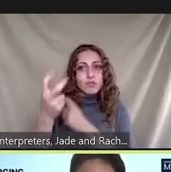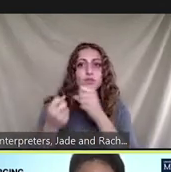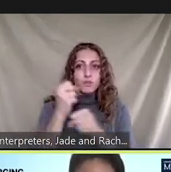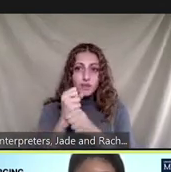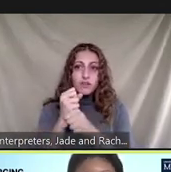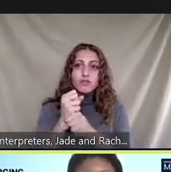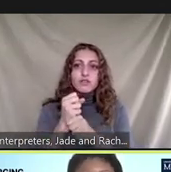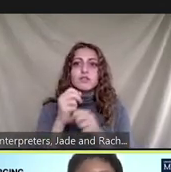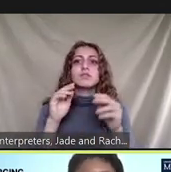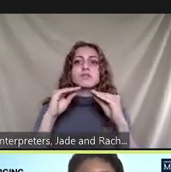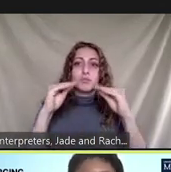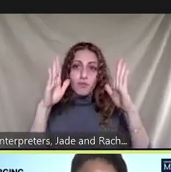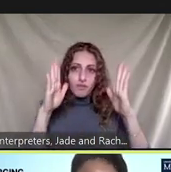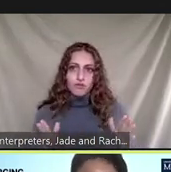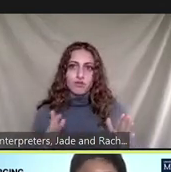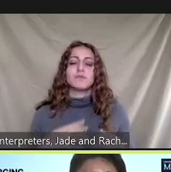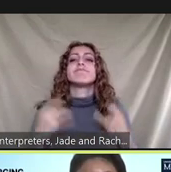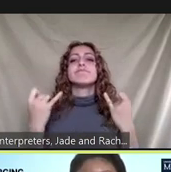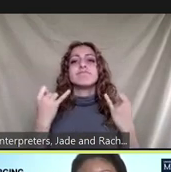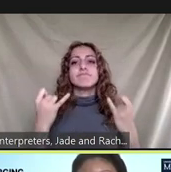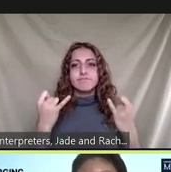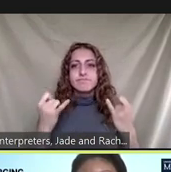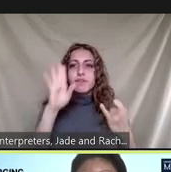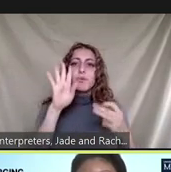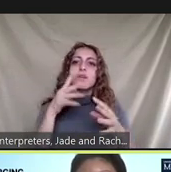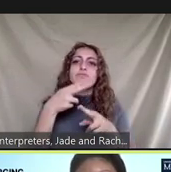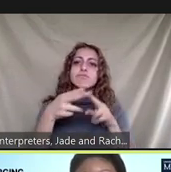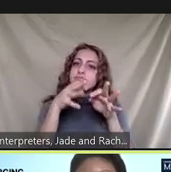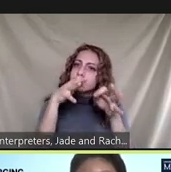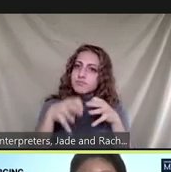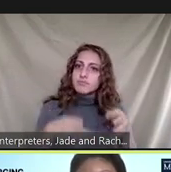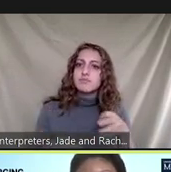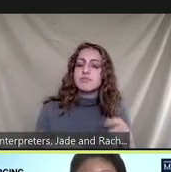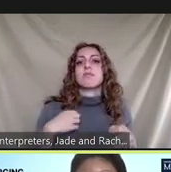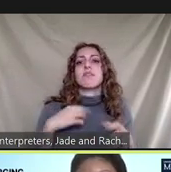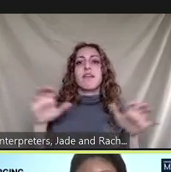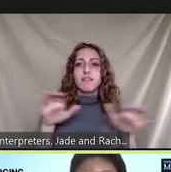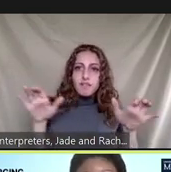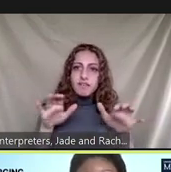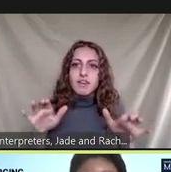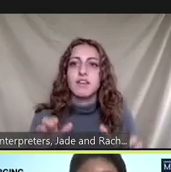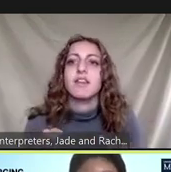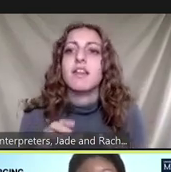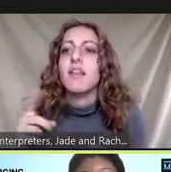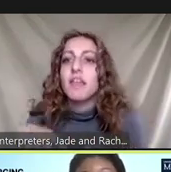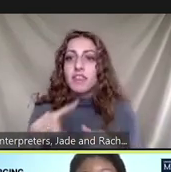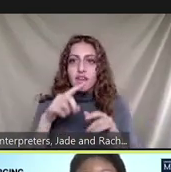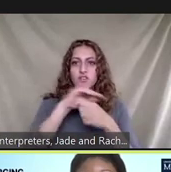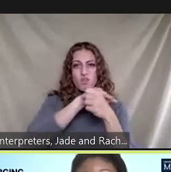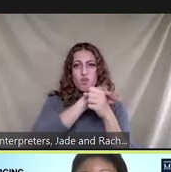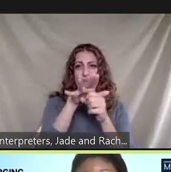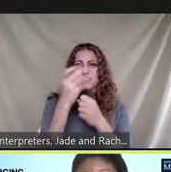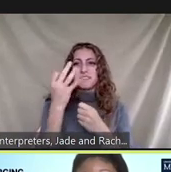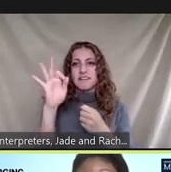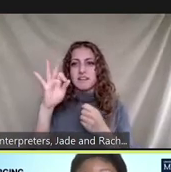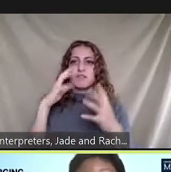today i'm going to briefly discuss the activity and emissions trends of the covet 19 shutdown followed by a